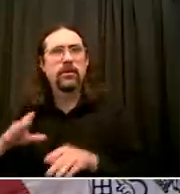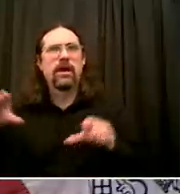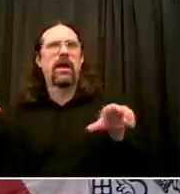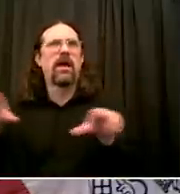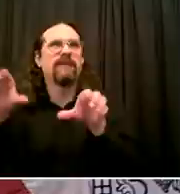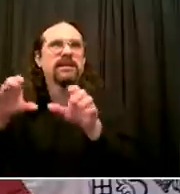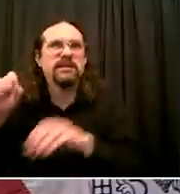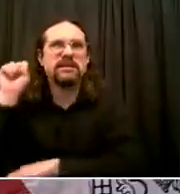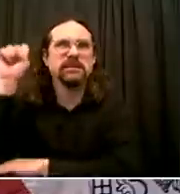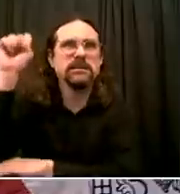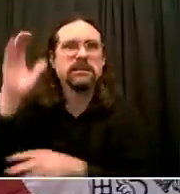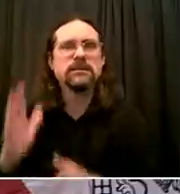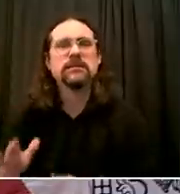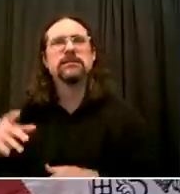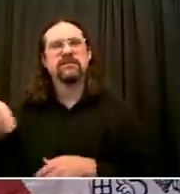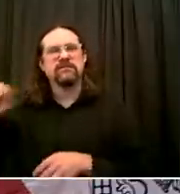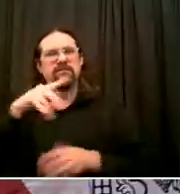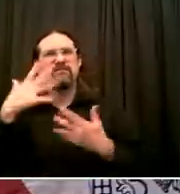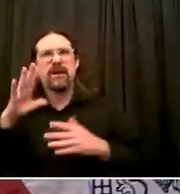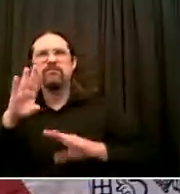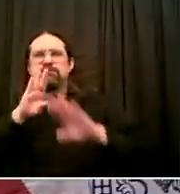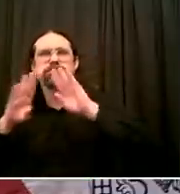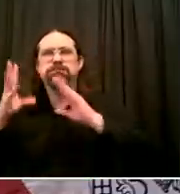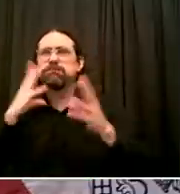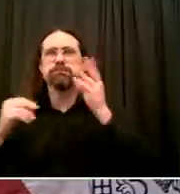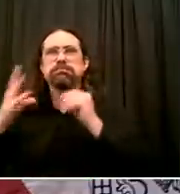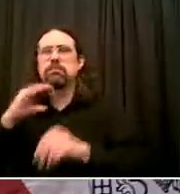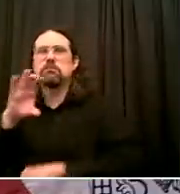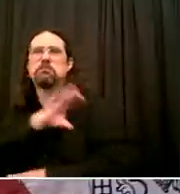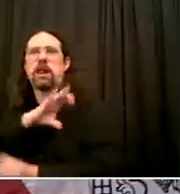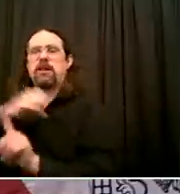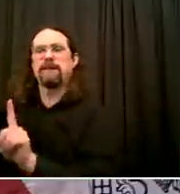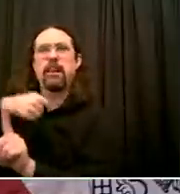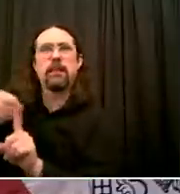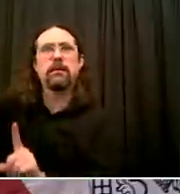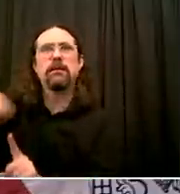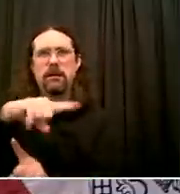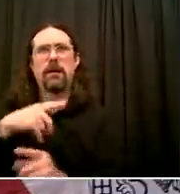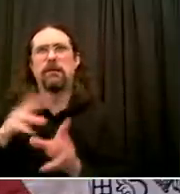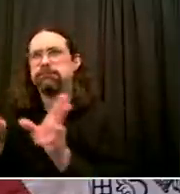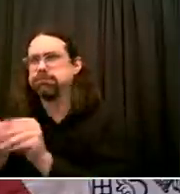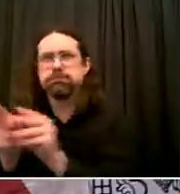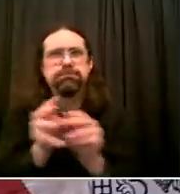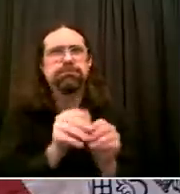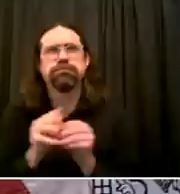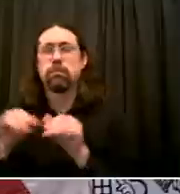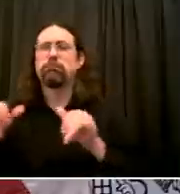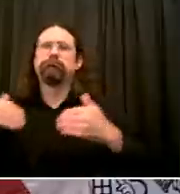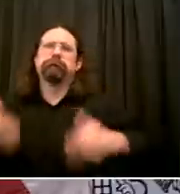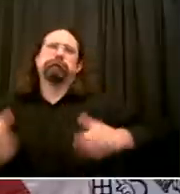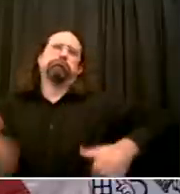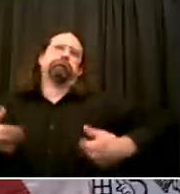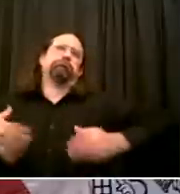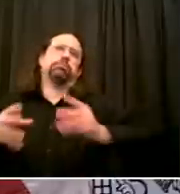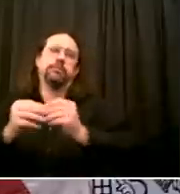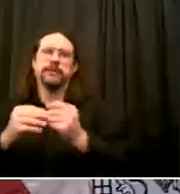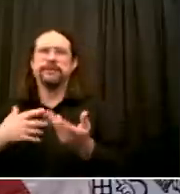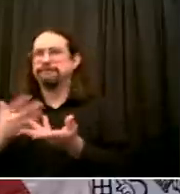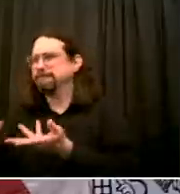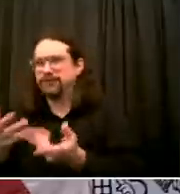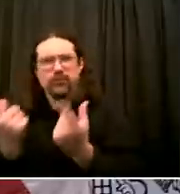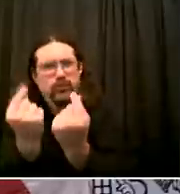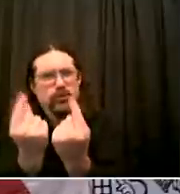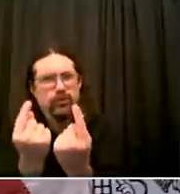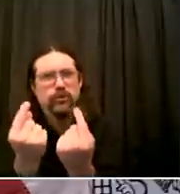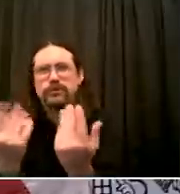And one of the things that they said would help immediately To move this city forward Was to acknowledge